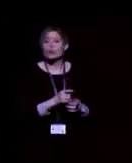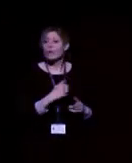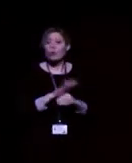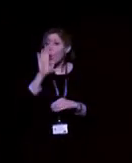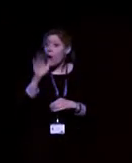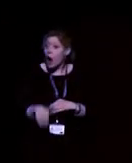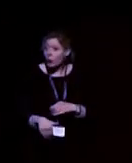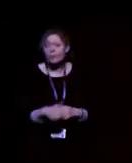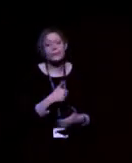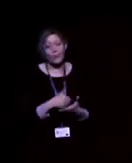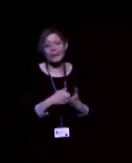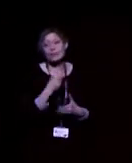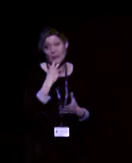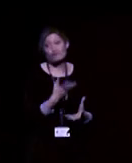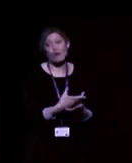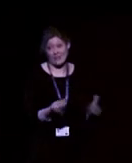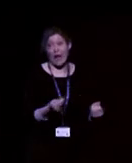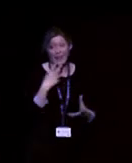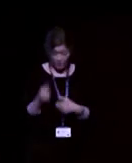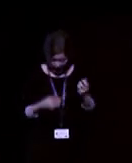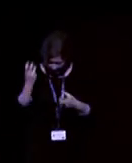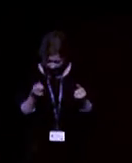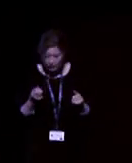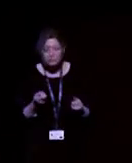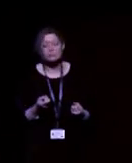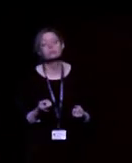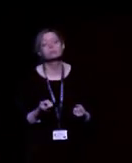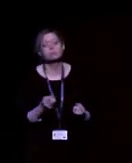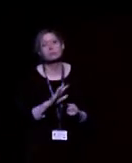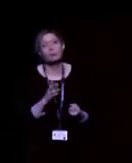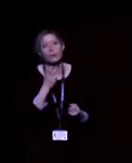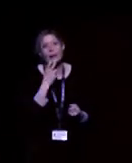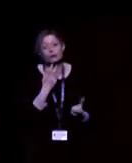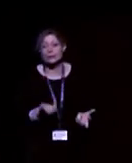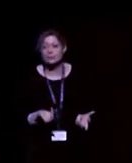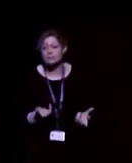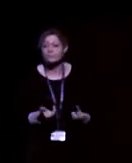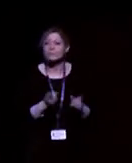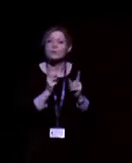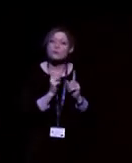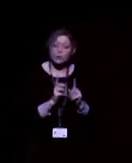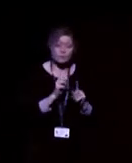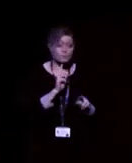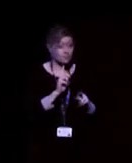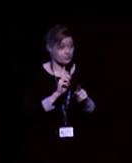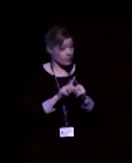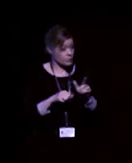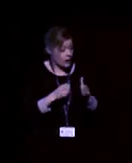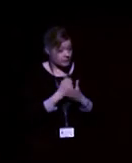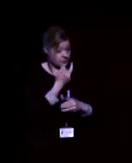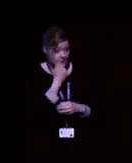the time when you need a battery that it isn't in your bag. So, the latest technology offers